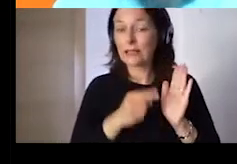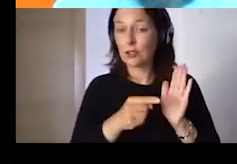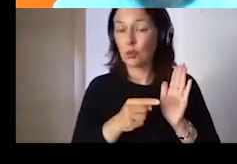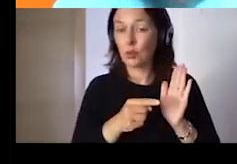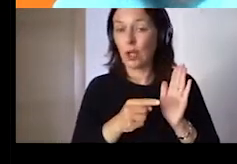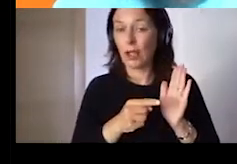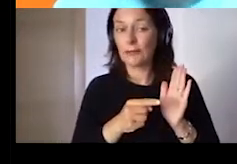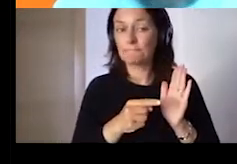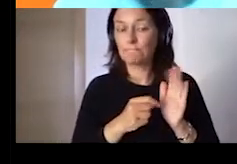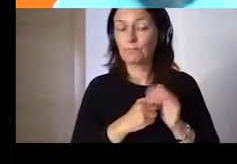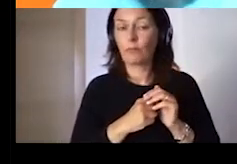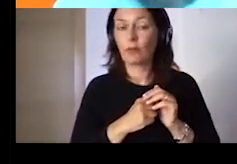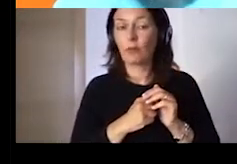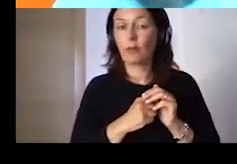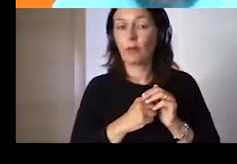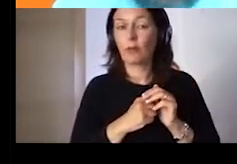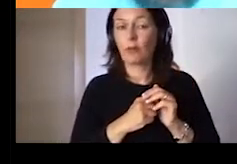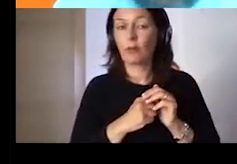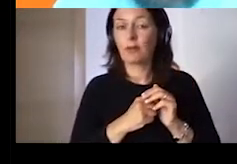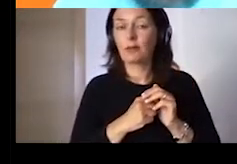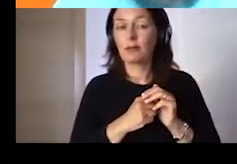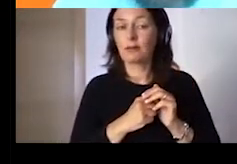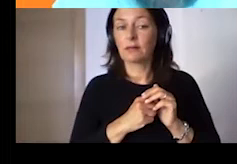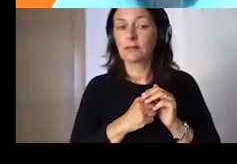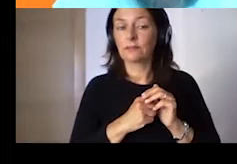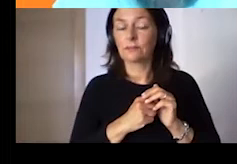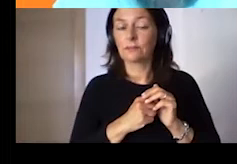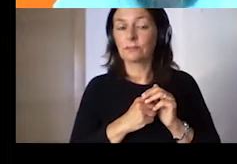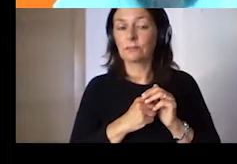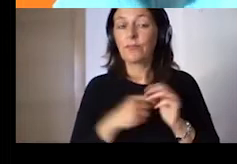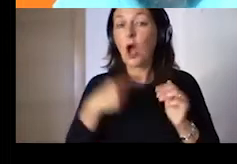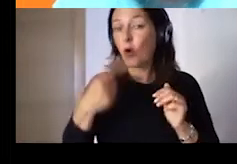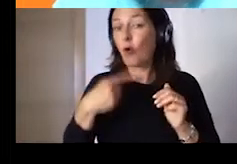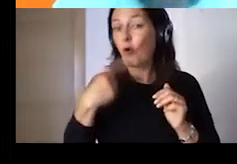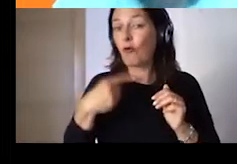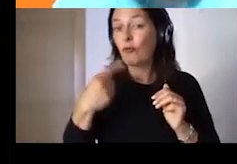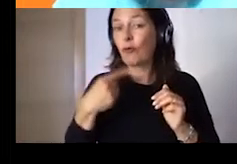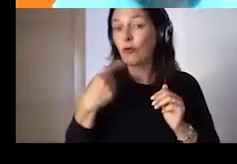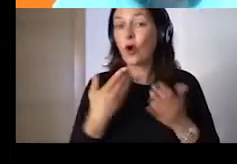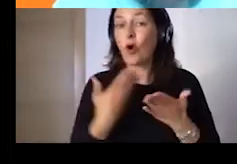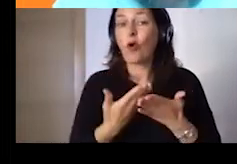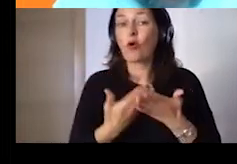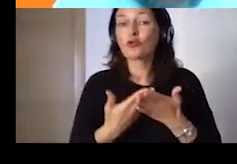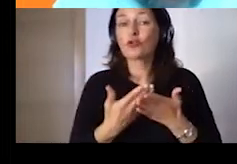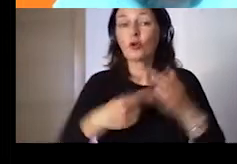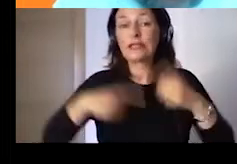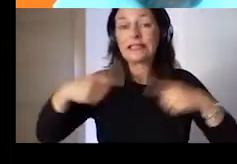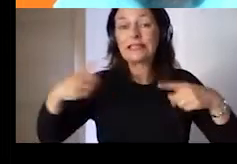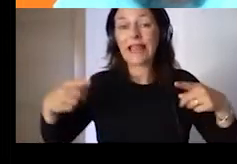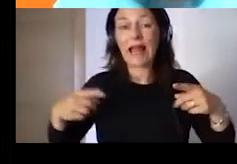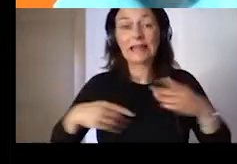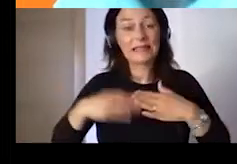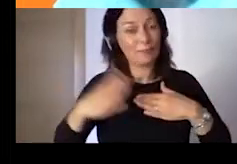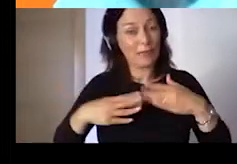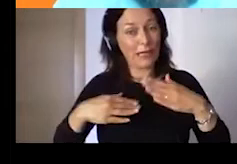digital skills competence will become relevant for the